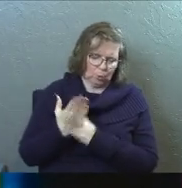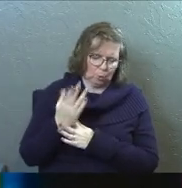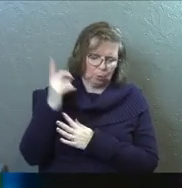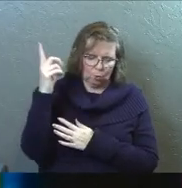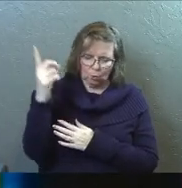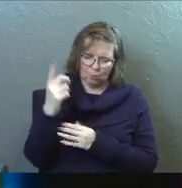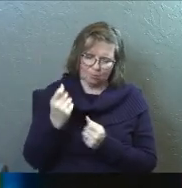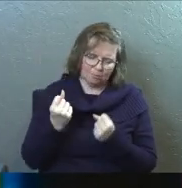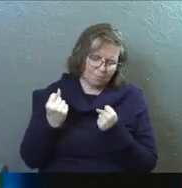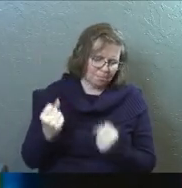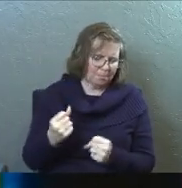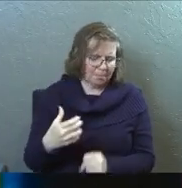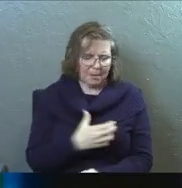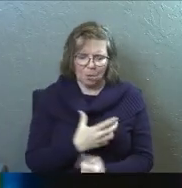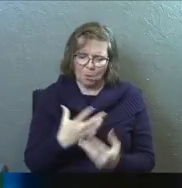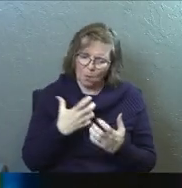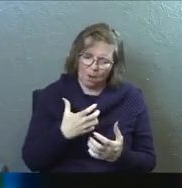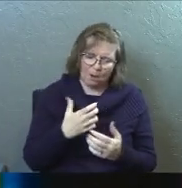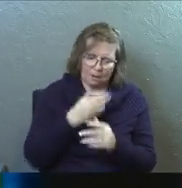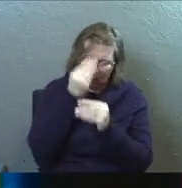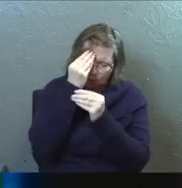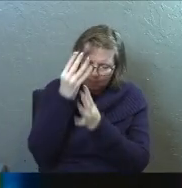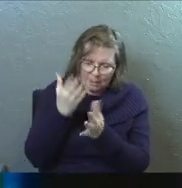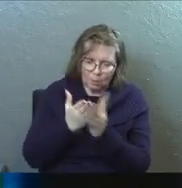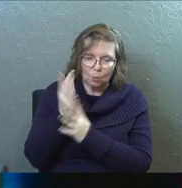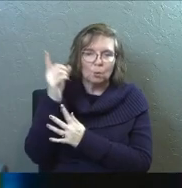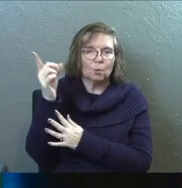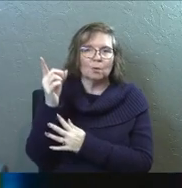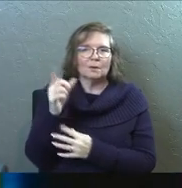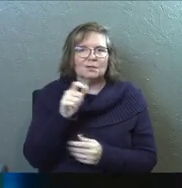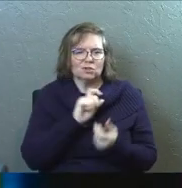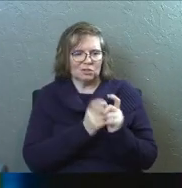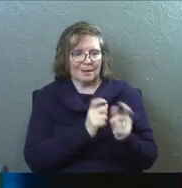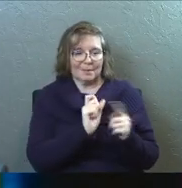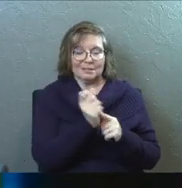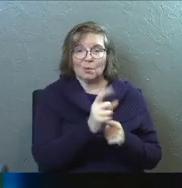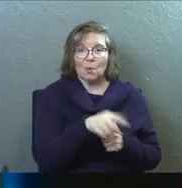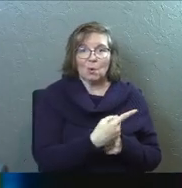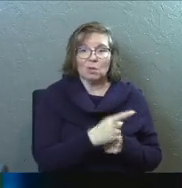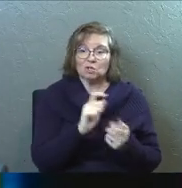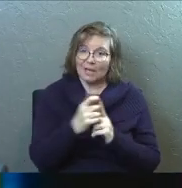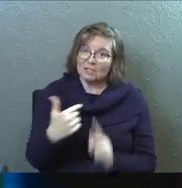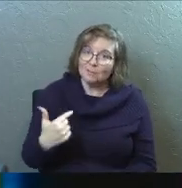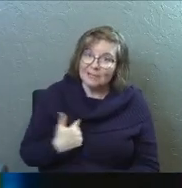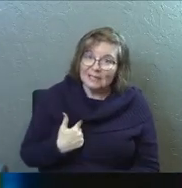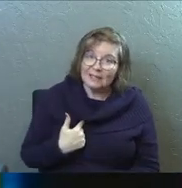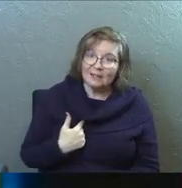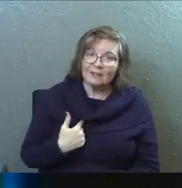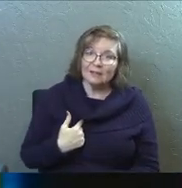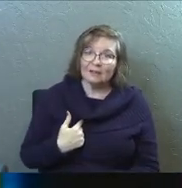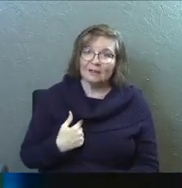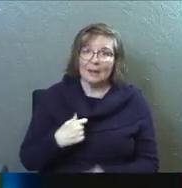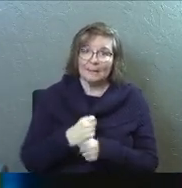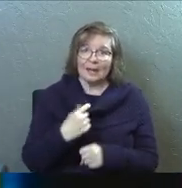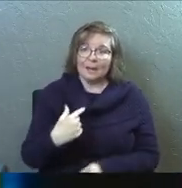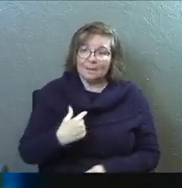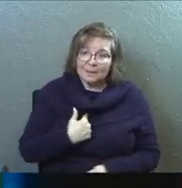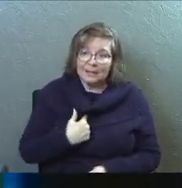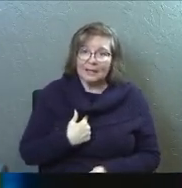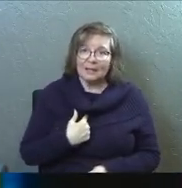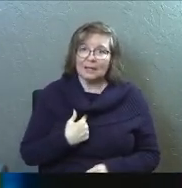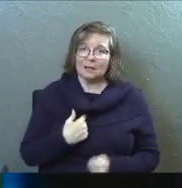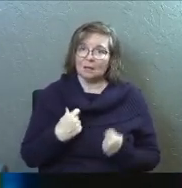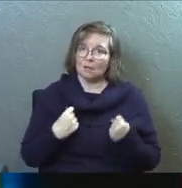do something powerful. I want to walk in obedience. God, don't just change my situation. Change me. Make me